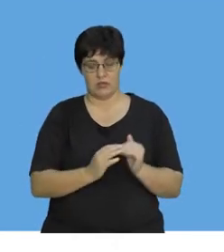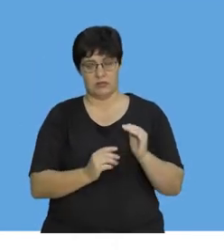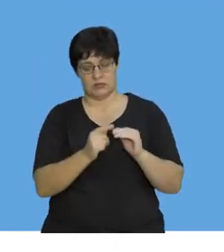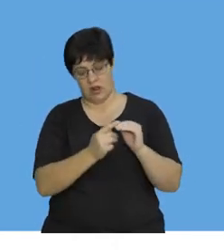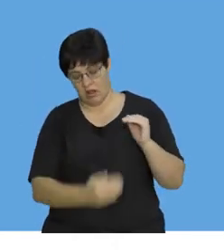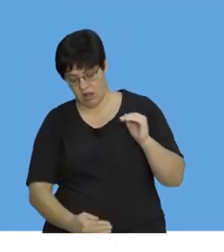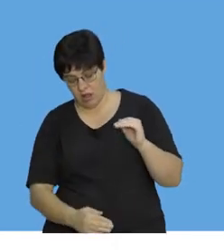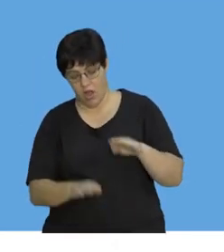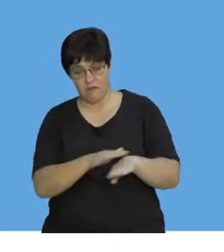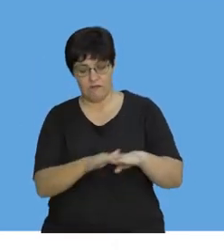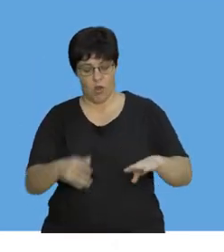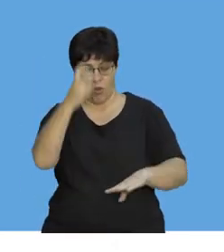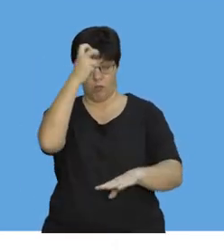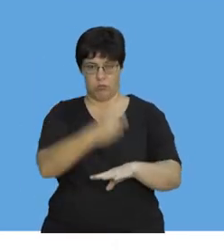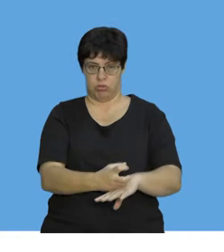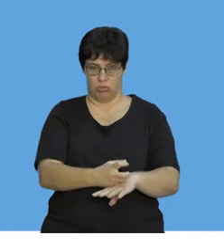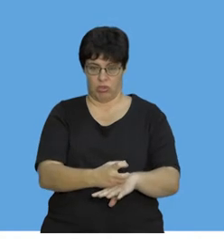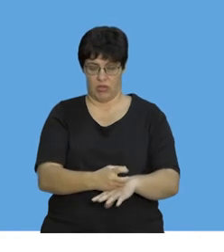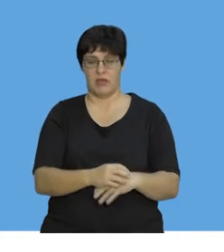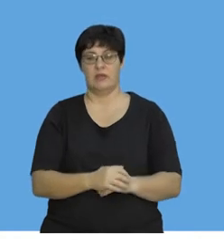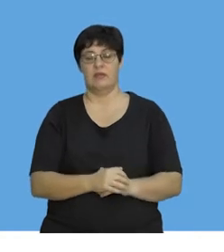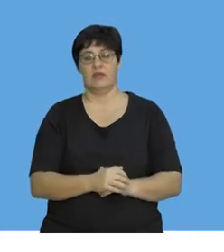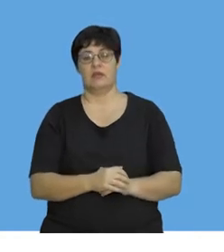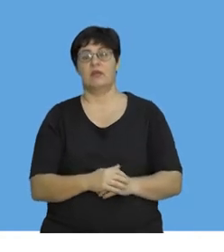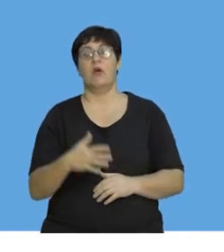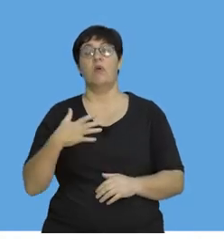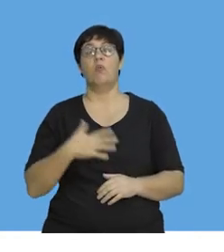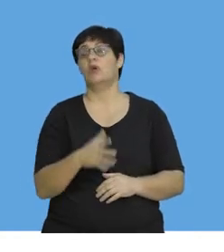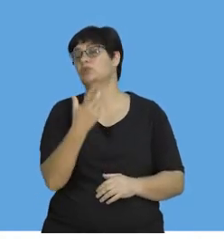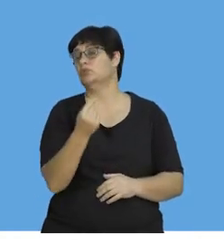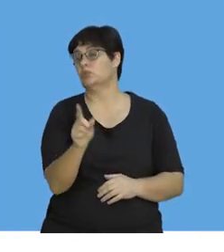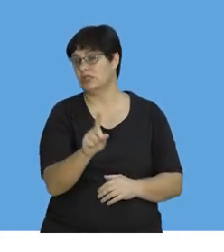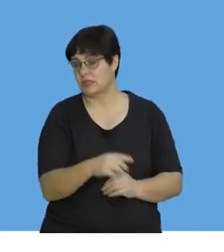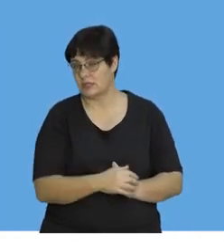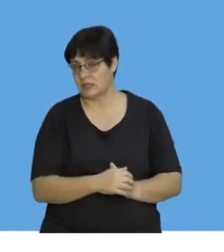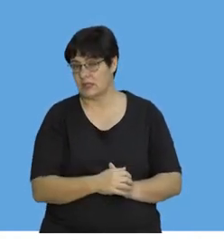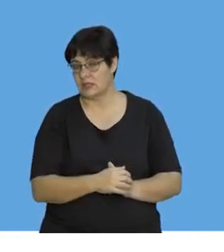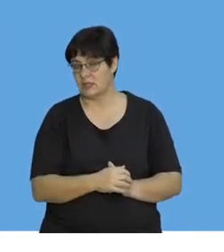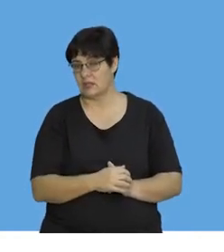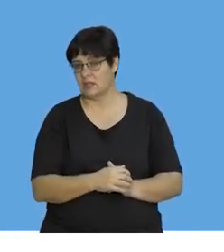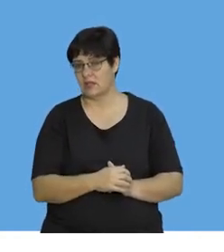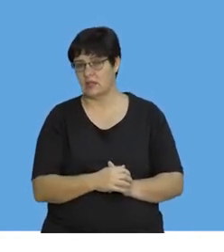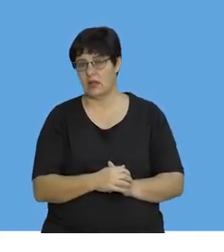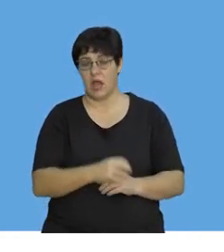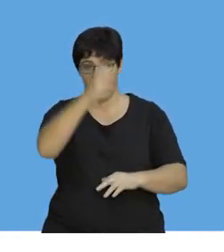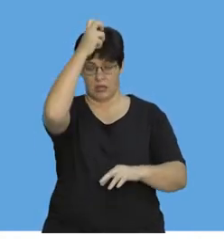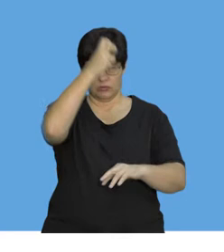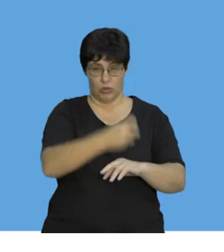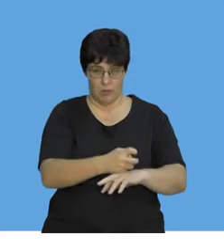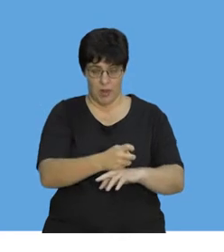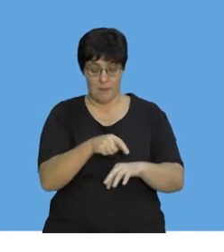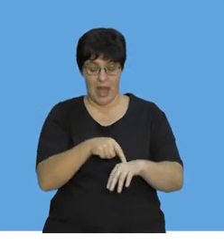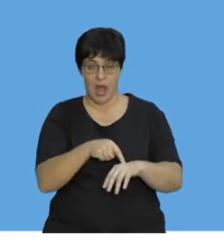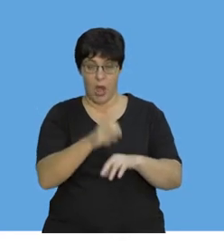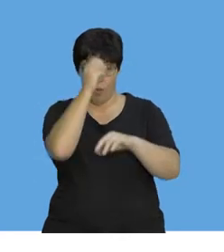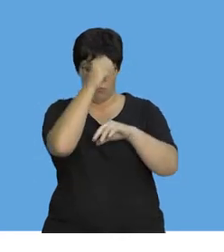and it hits the floor. Basically, what we want to try doing this is see if we can not break the egg when it hits